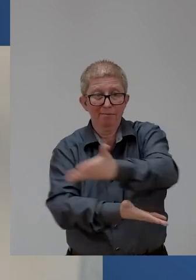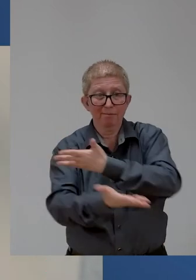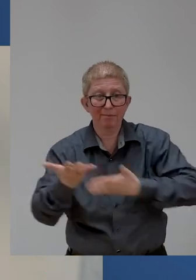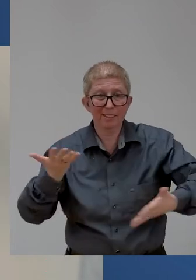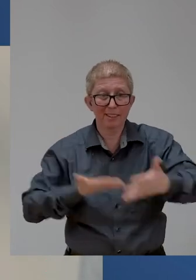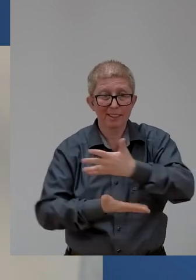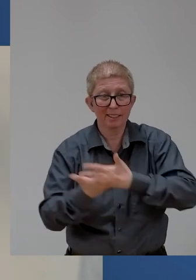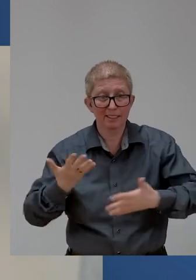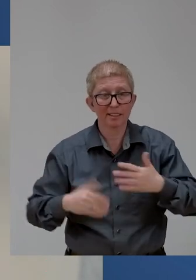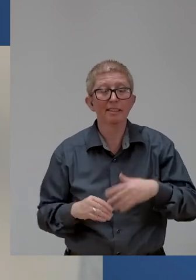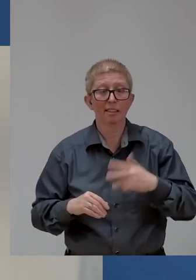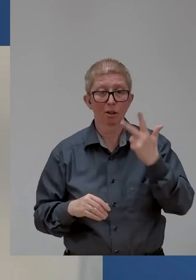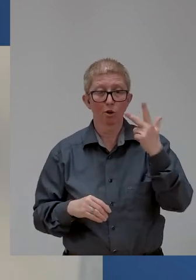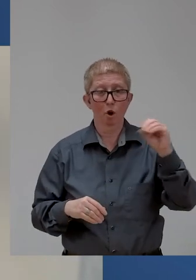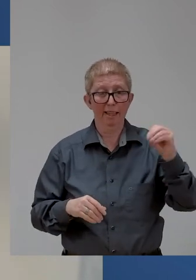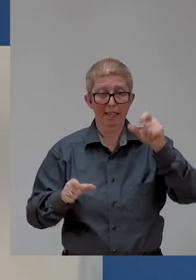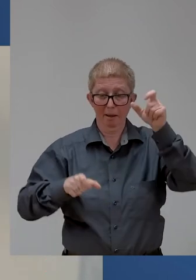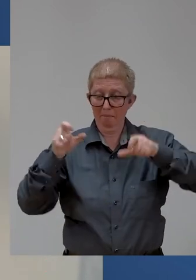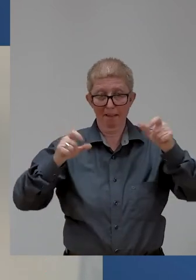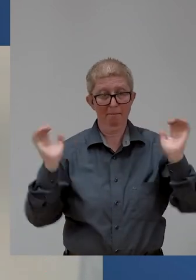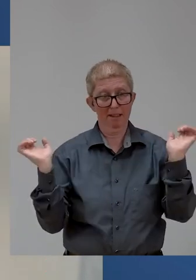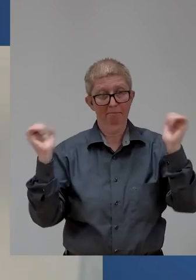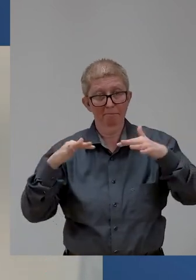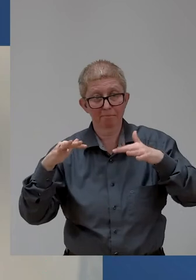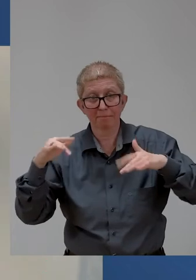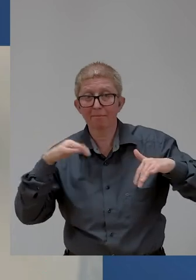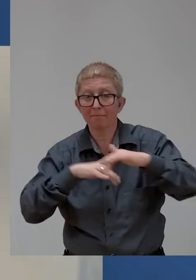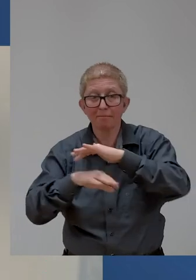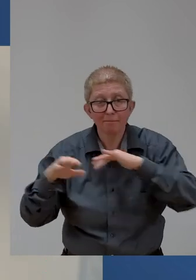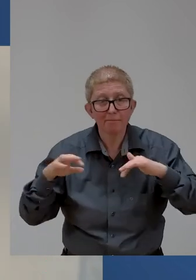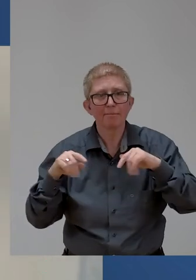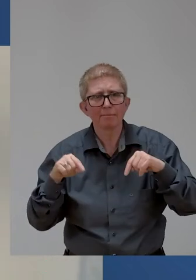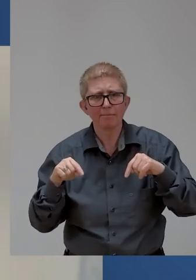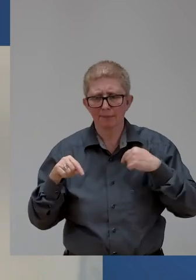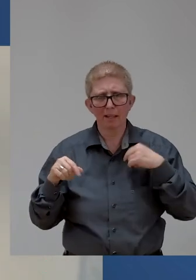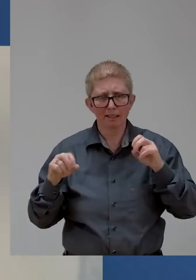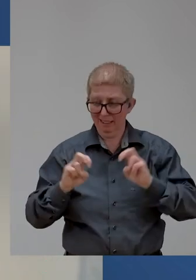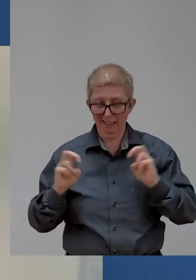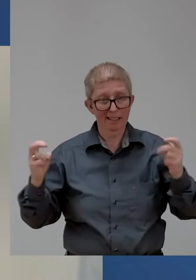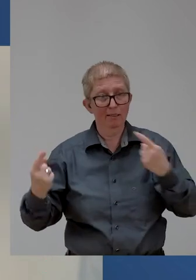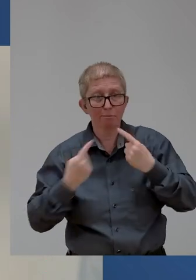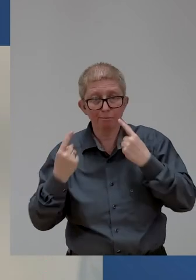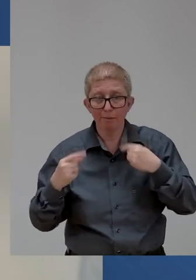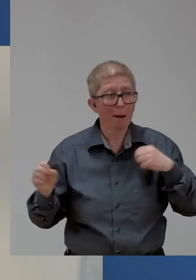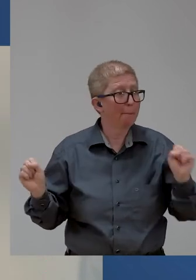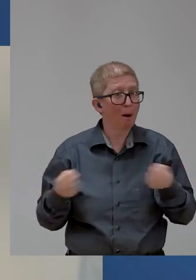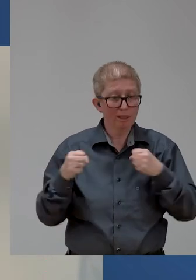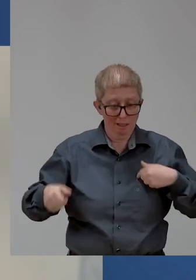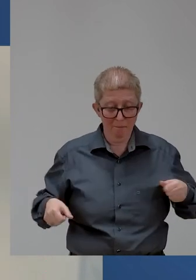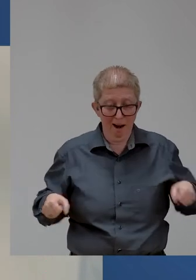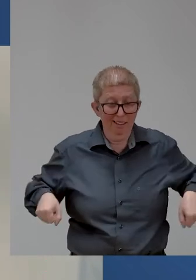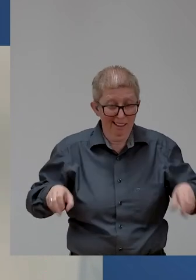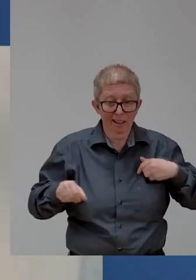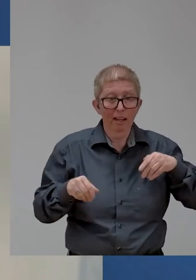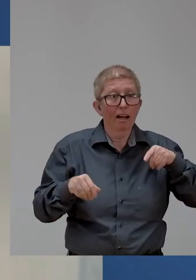forth from our seat, but couldn't actually get to any of my colleagues because they were up the stairs. As we began this